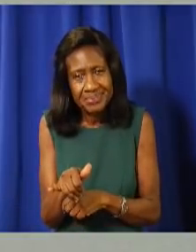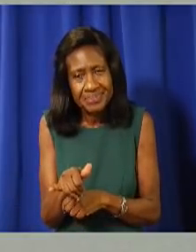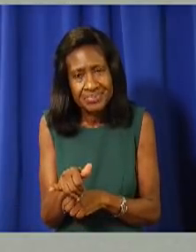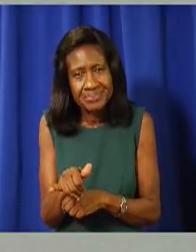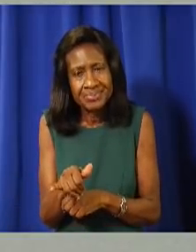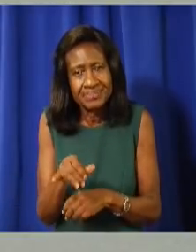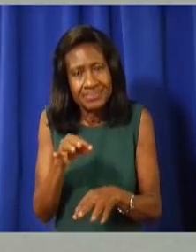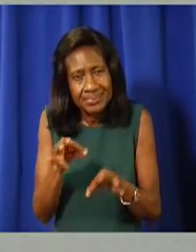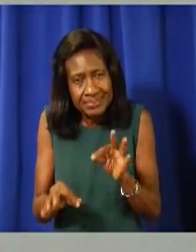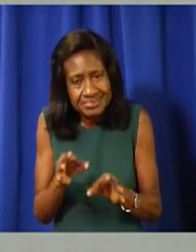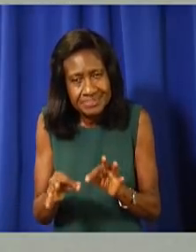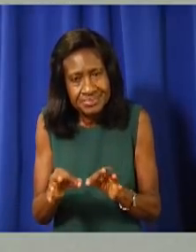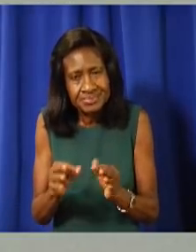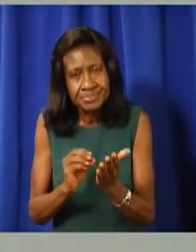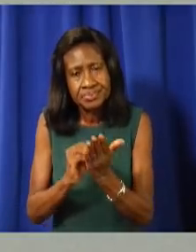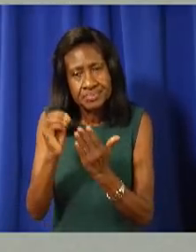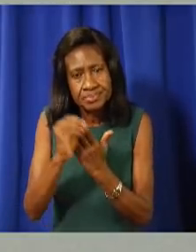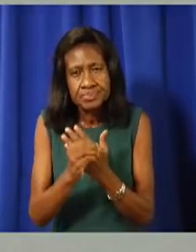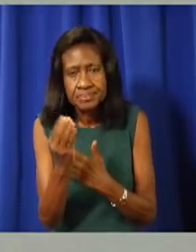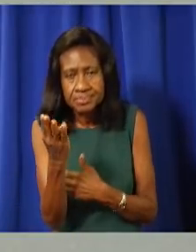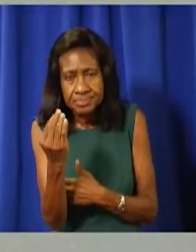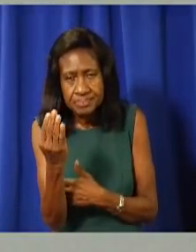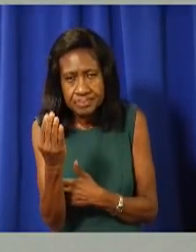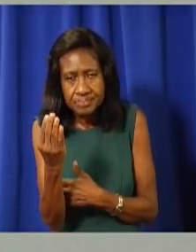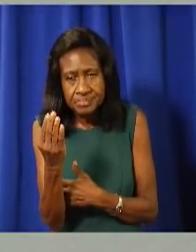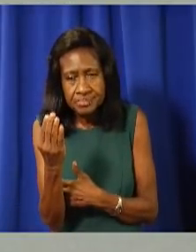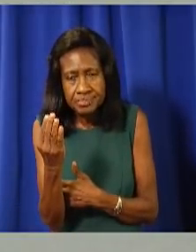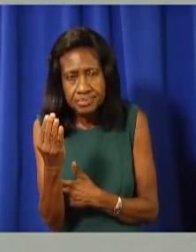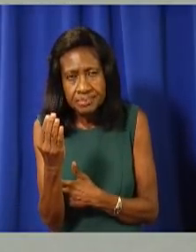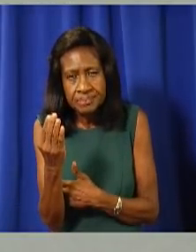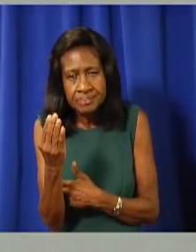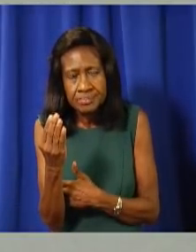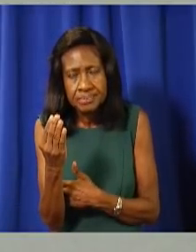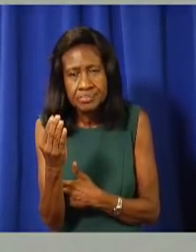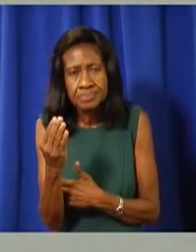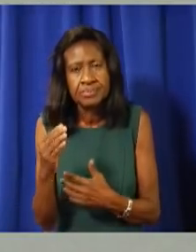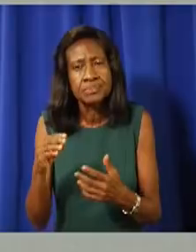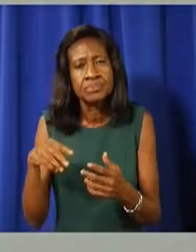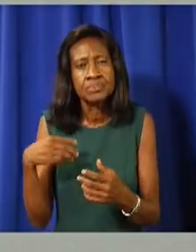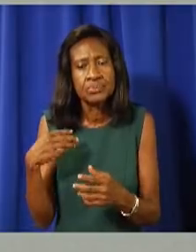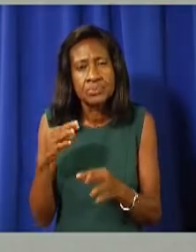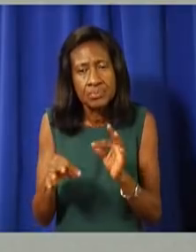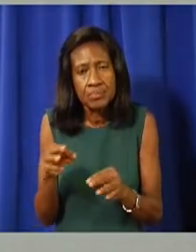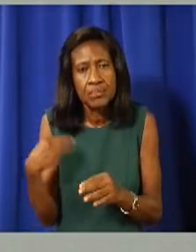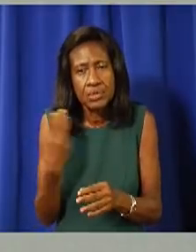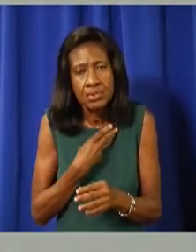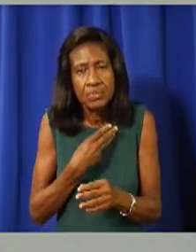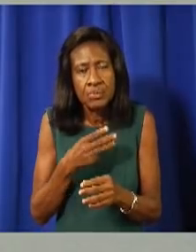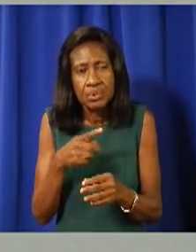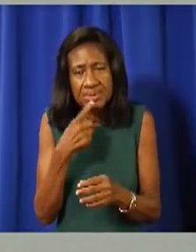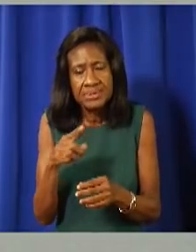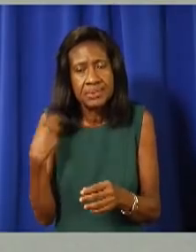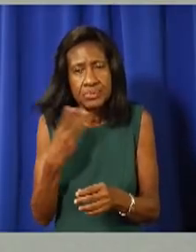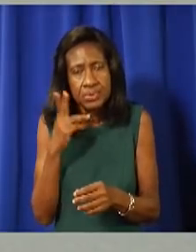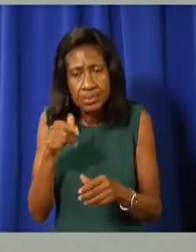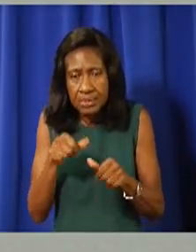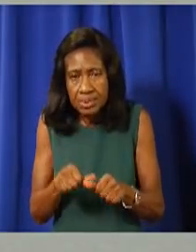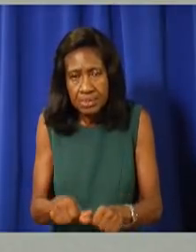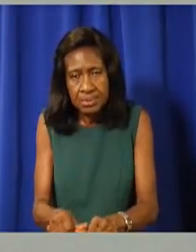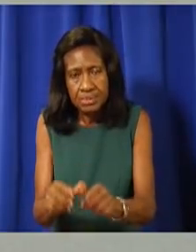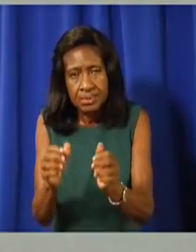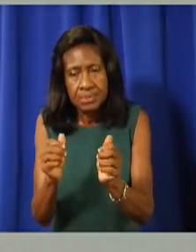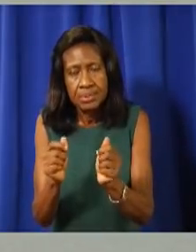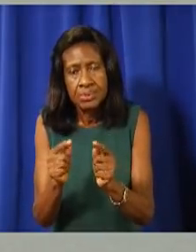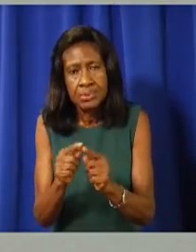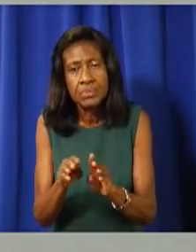October 14th, um, and there has, prior to that being a decision to proceed with that phase, that's when the